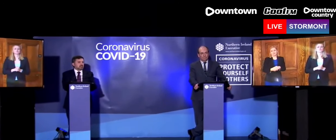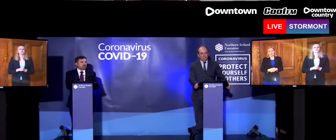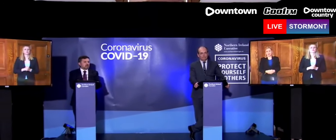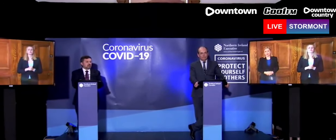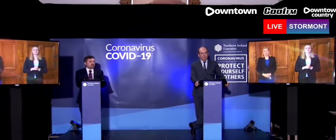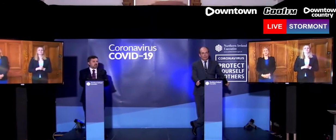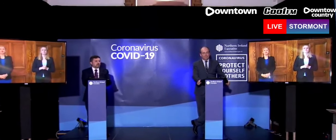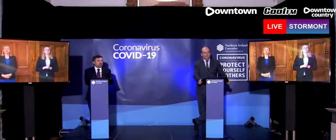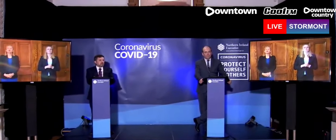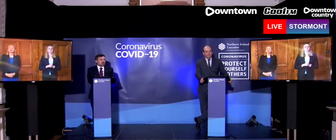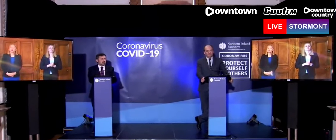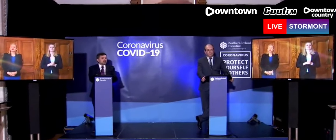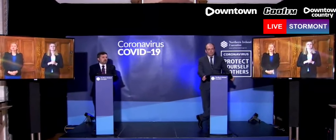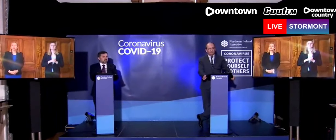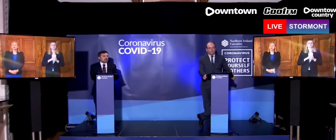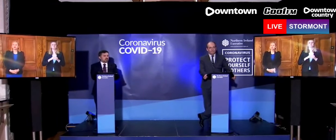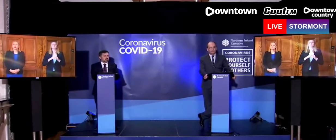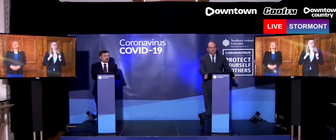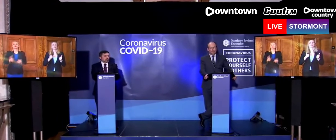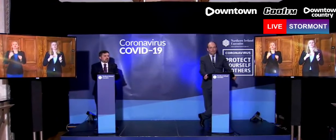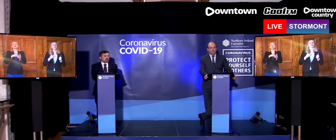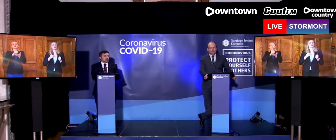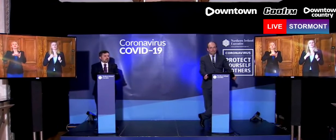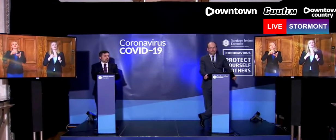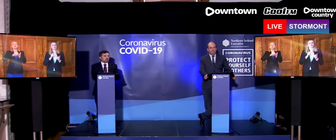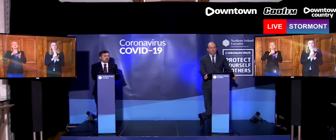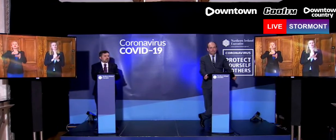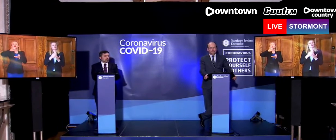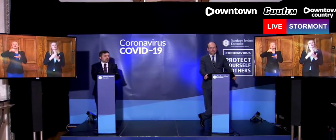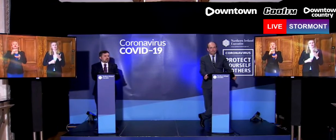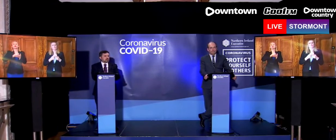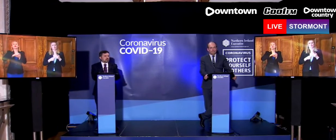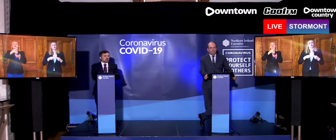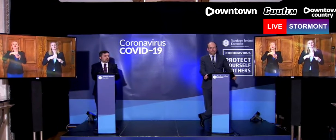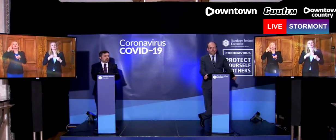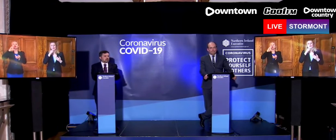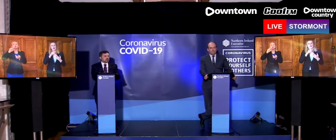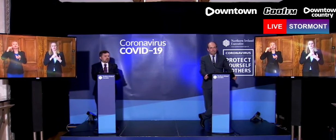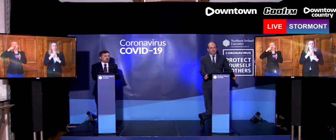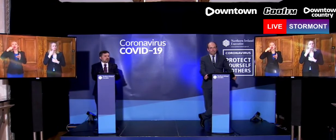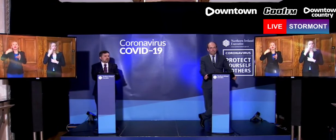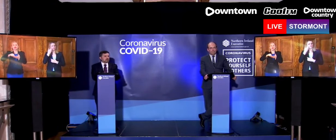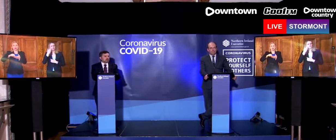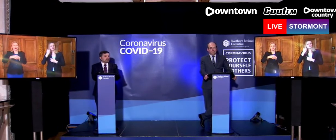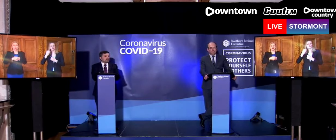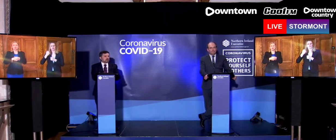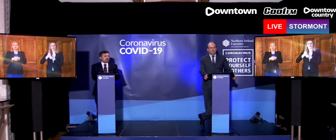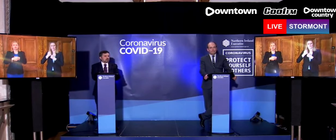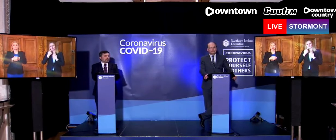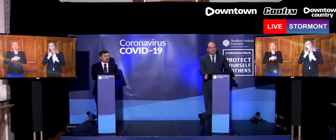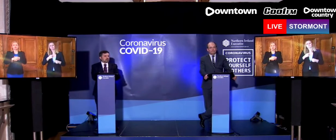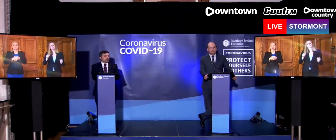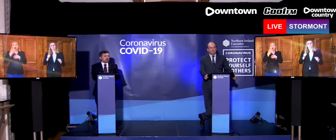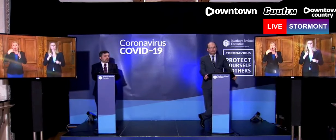Hello there, Adam Kula, the newsletter here. We had a release from the executive earlier on saying that the first